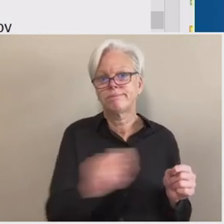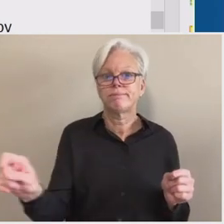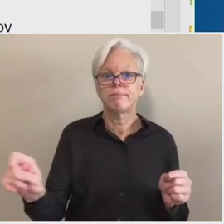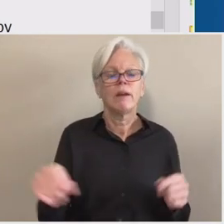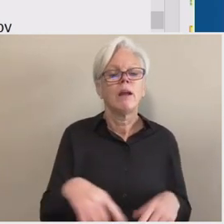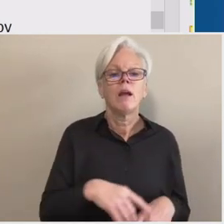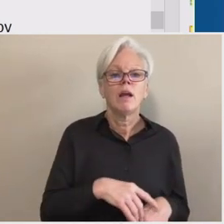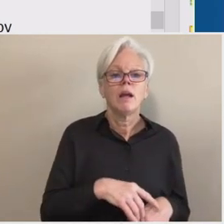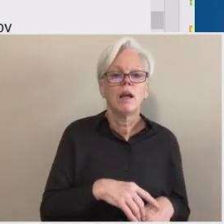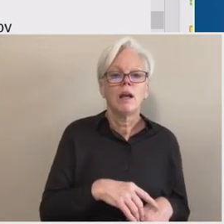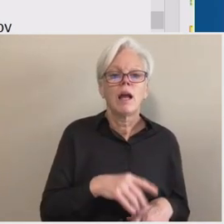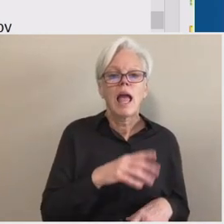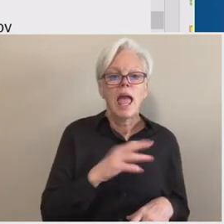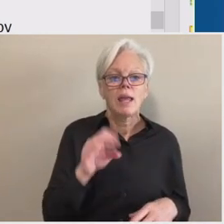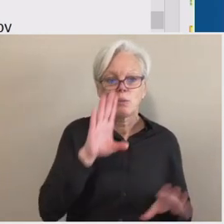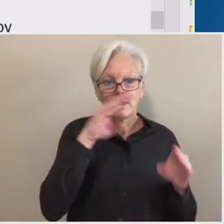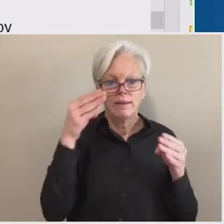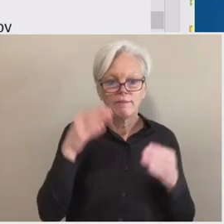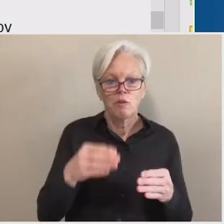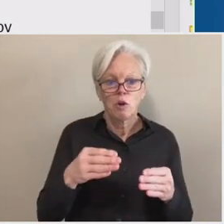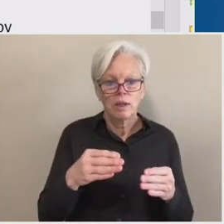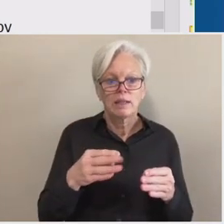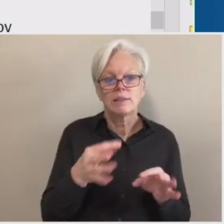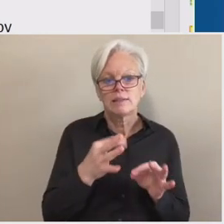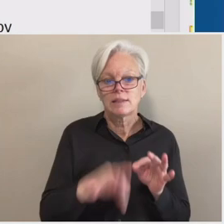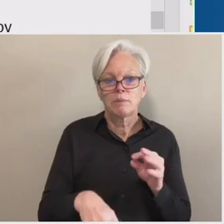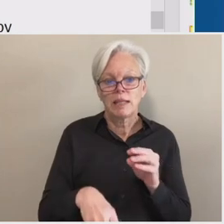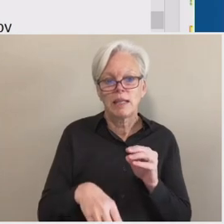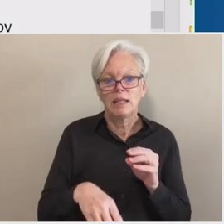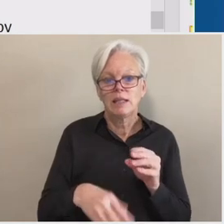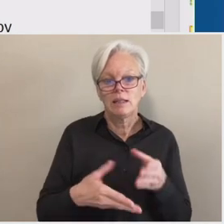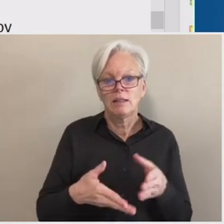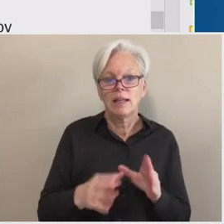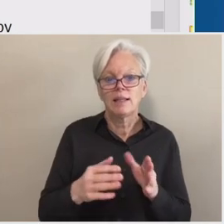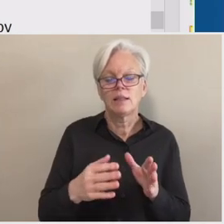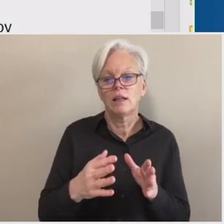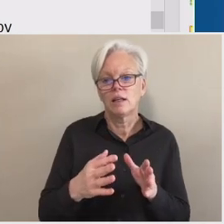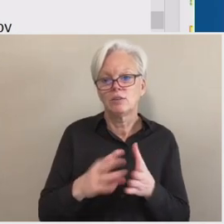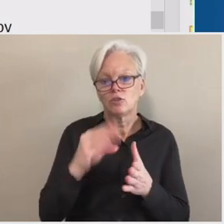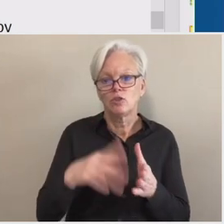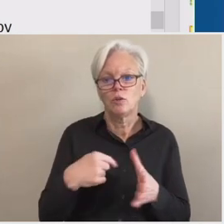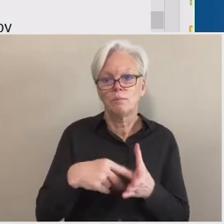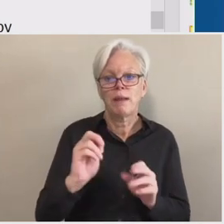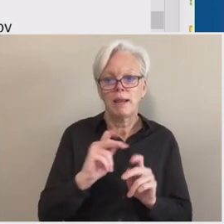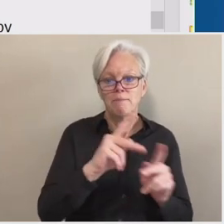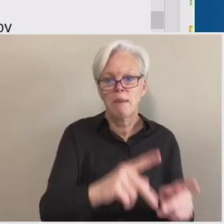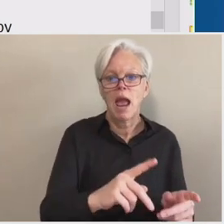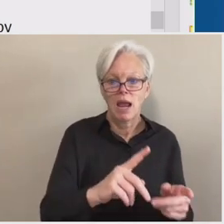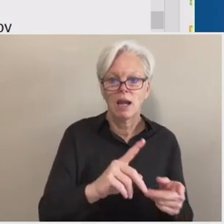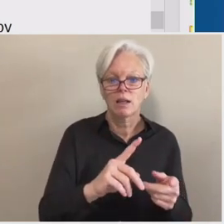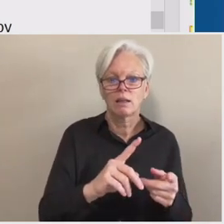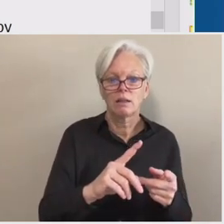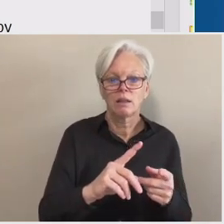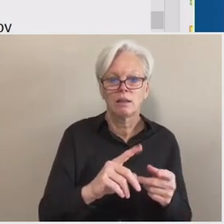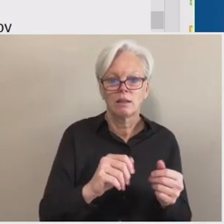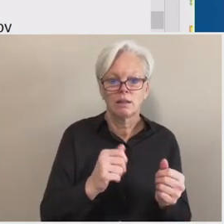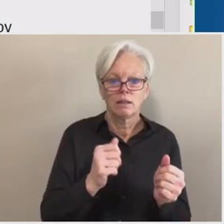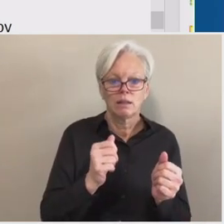and we focused on, um, uh, simply having the student repay the amount, uh, in accordance with the master promissory note.